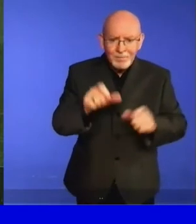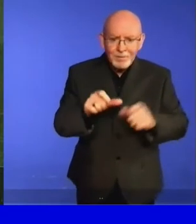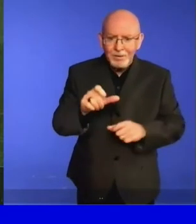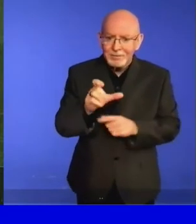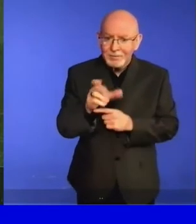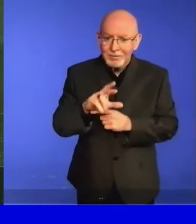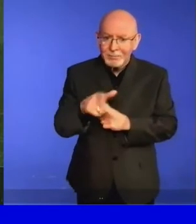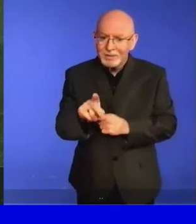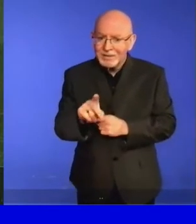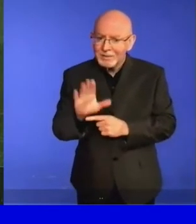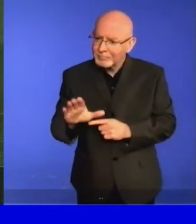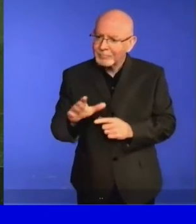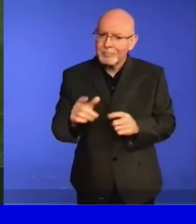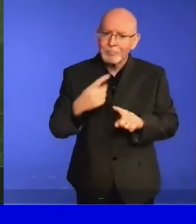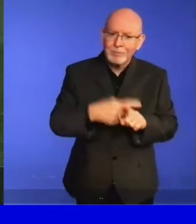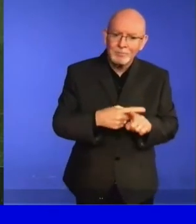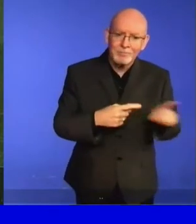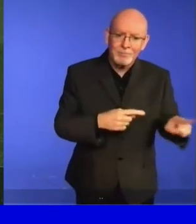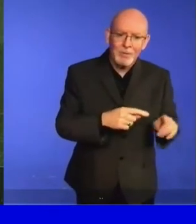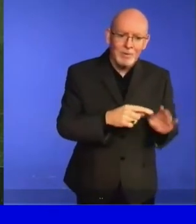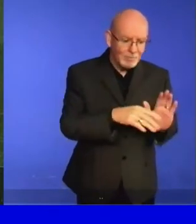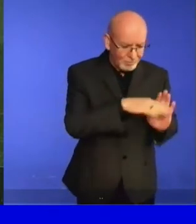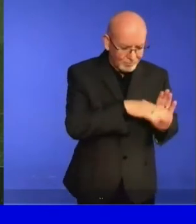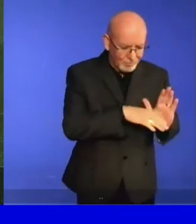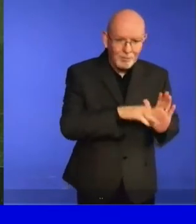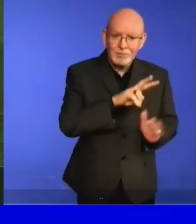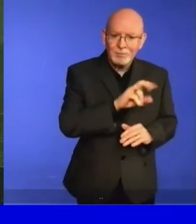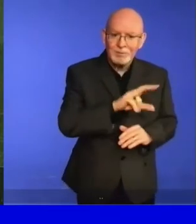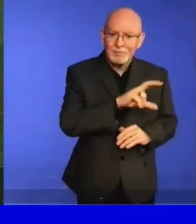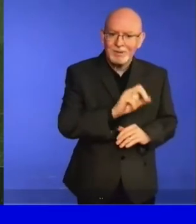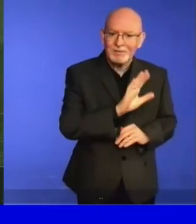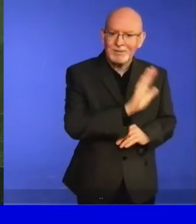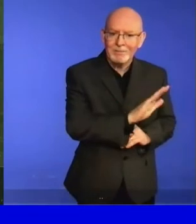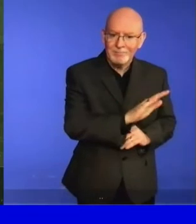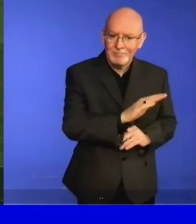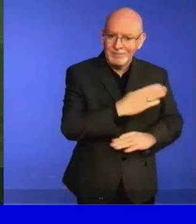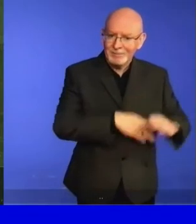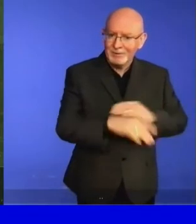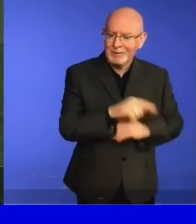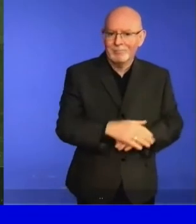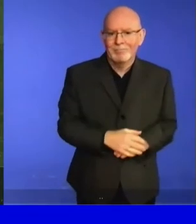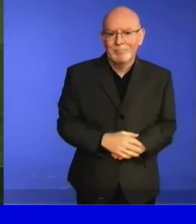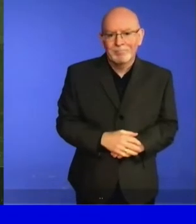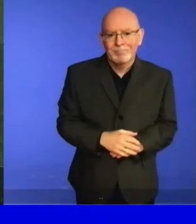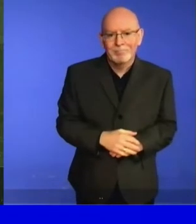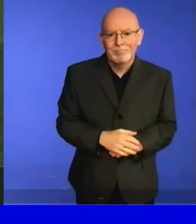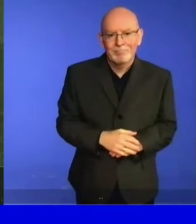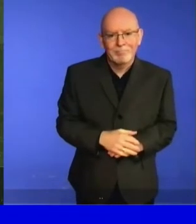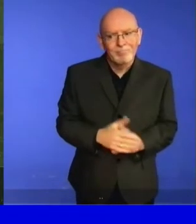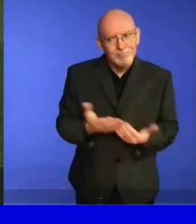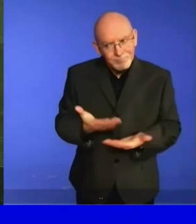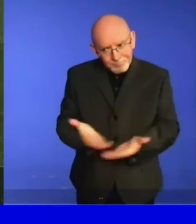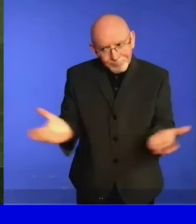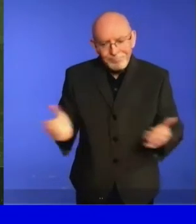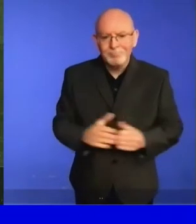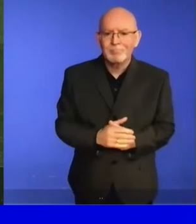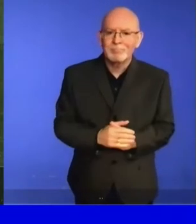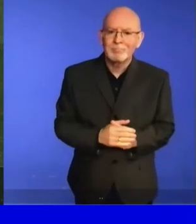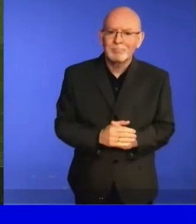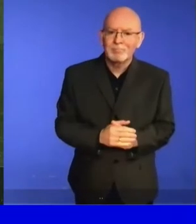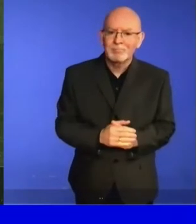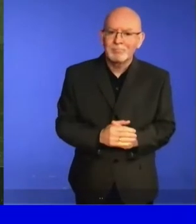the shadow of COVID-19, to press pause on the commitments we have made. This is understandable.